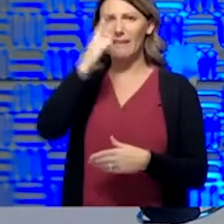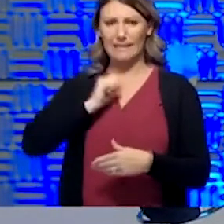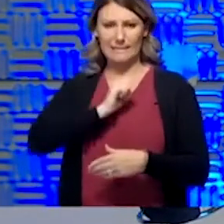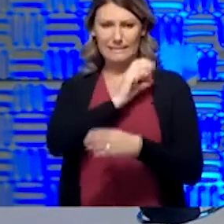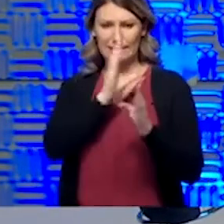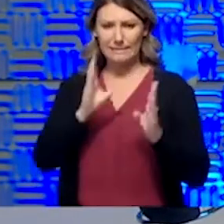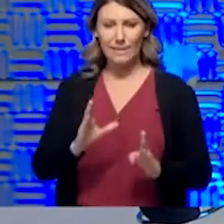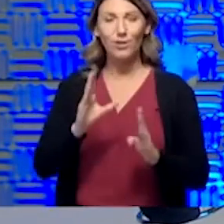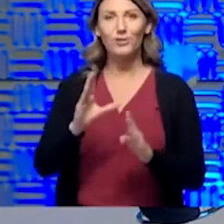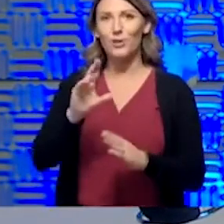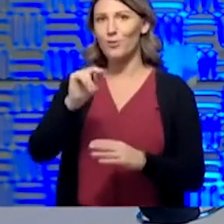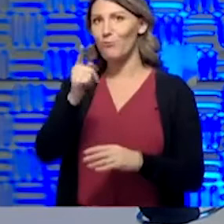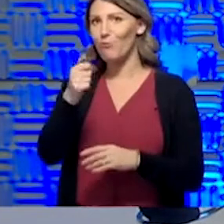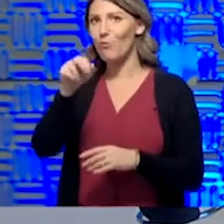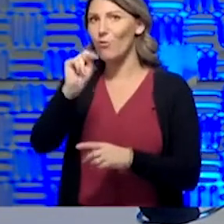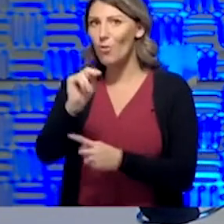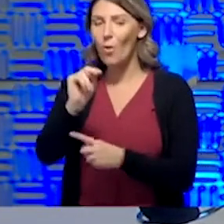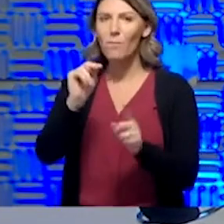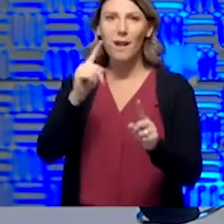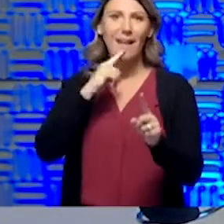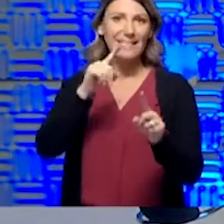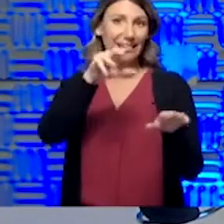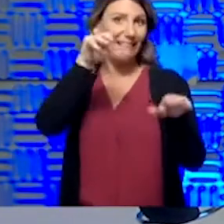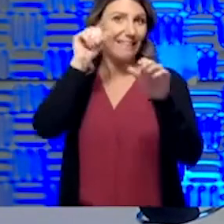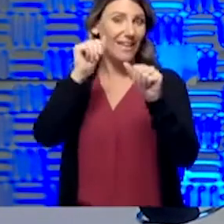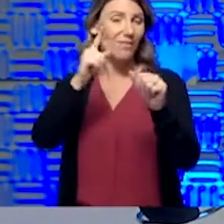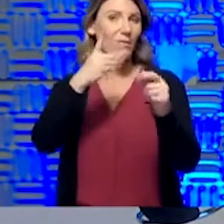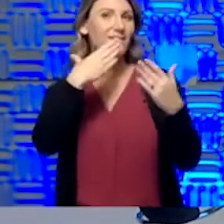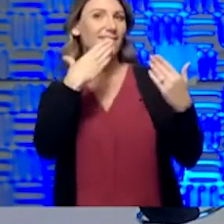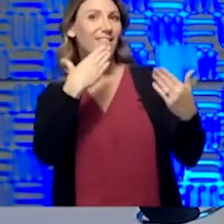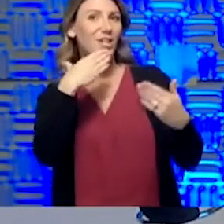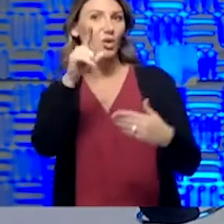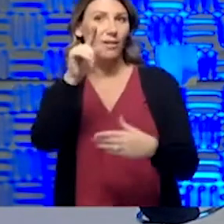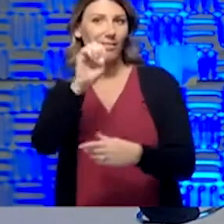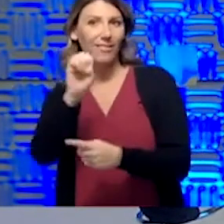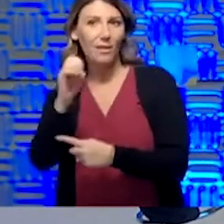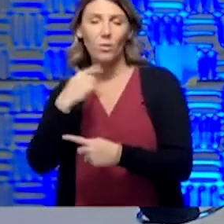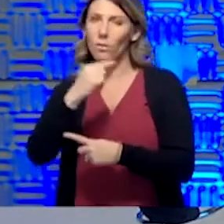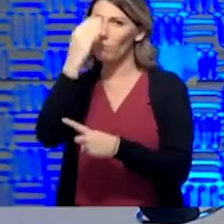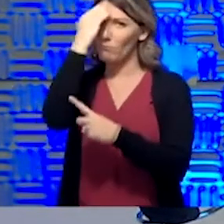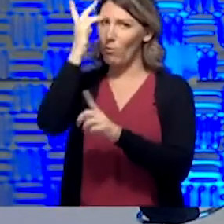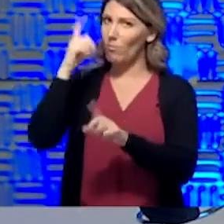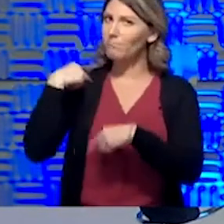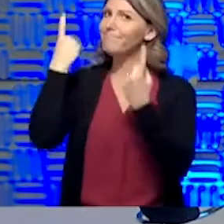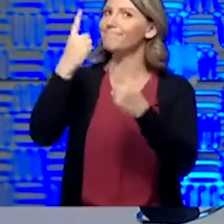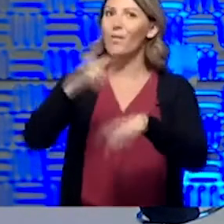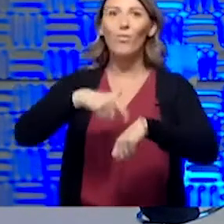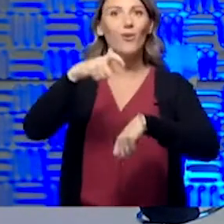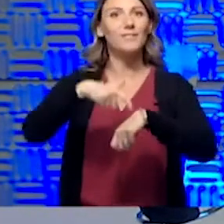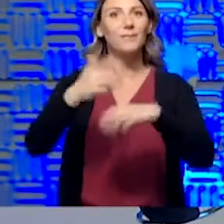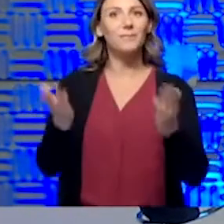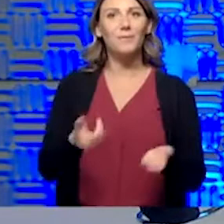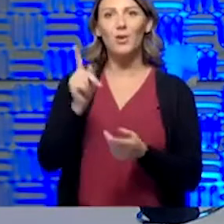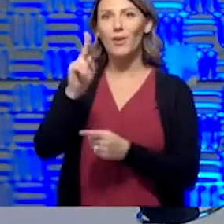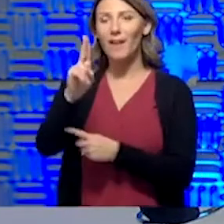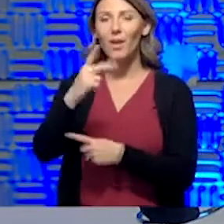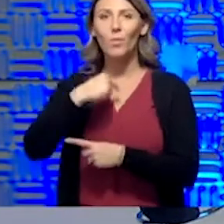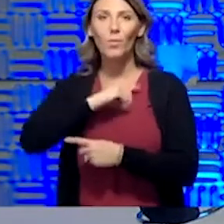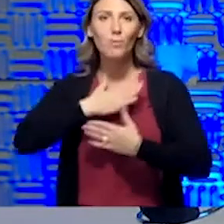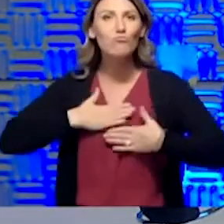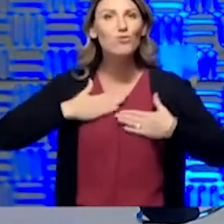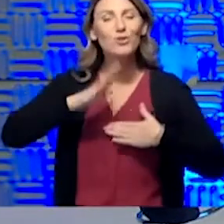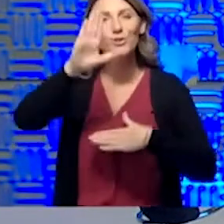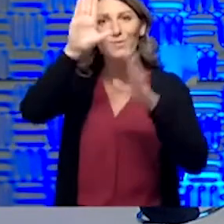his incident command call. I do want to reach out and say thank you to Lee. We've known Lee for a long time here at KU and so appreciate his great